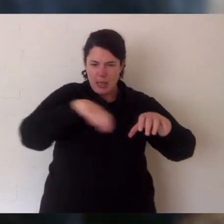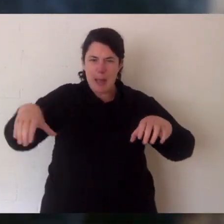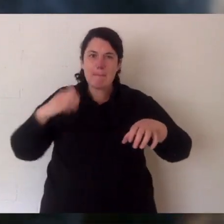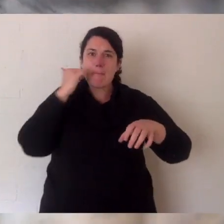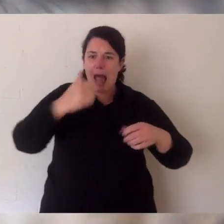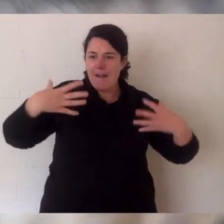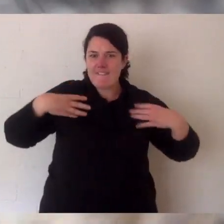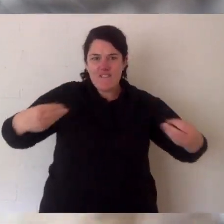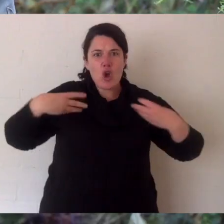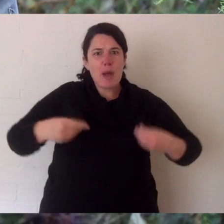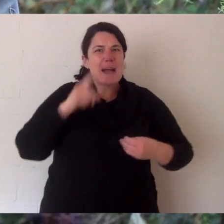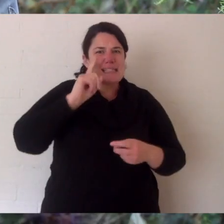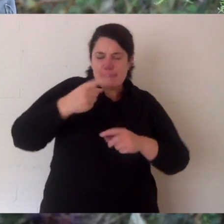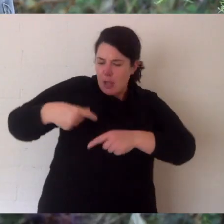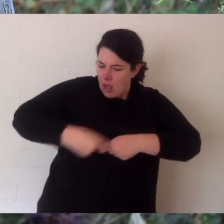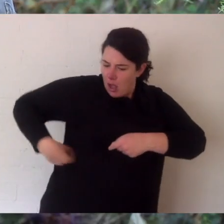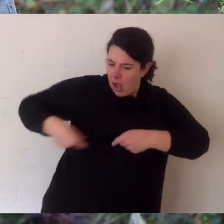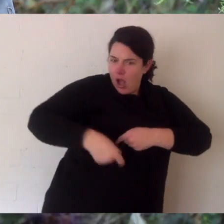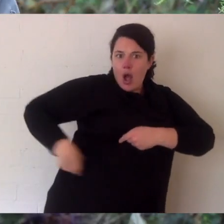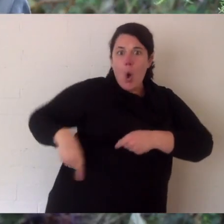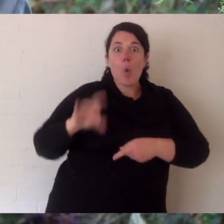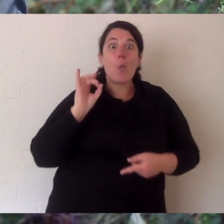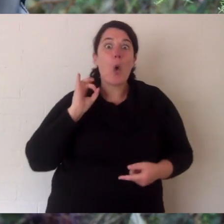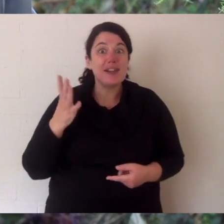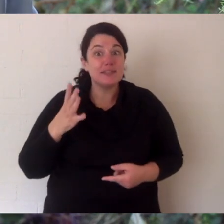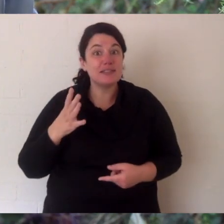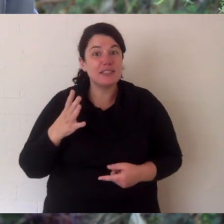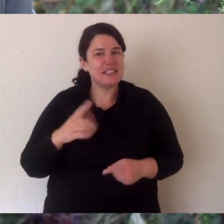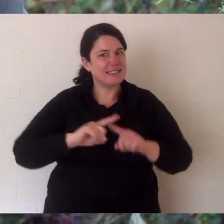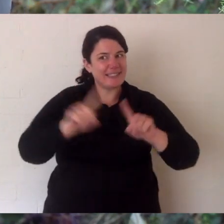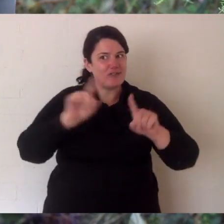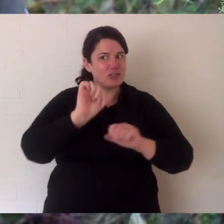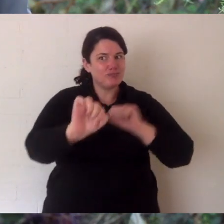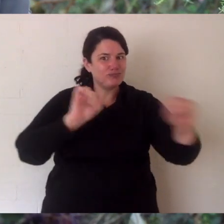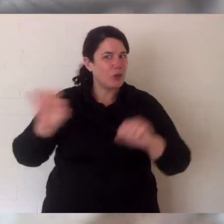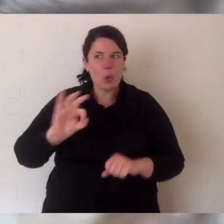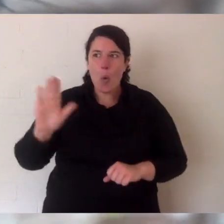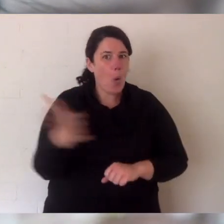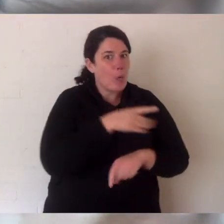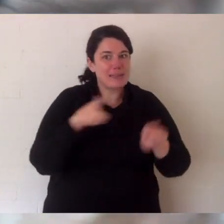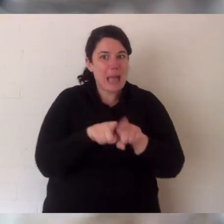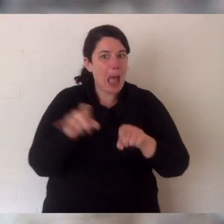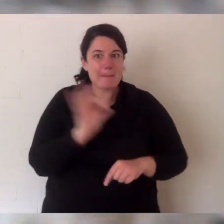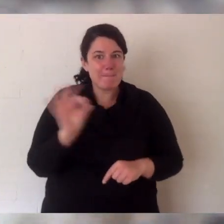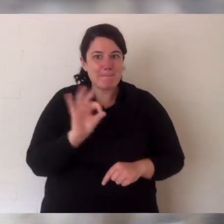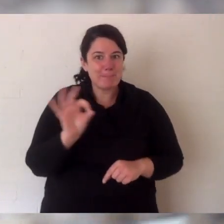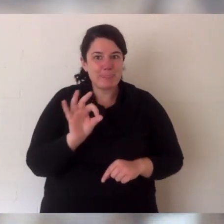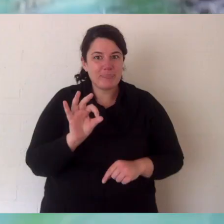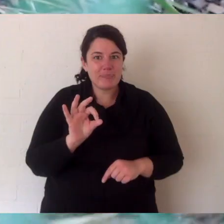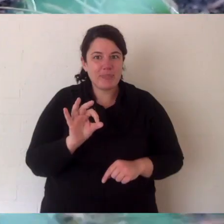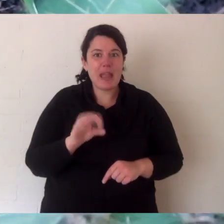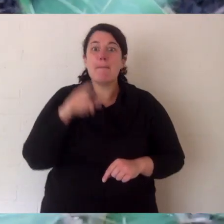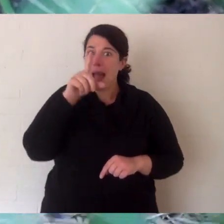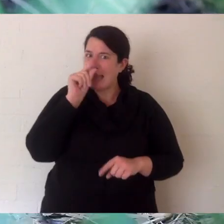helps them stay cool. Their whole body is mainly black fur but they have the white stripes and they're individual to each devil.